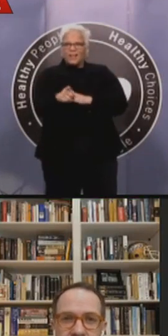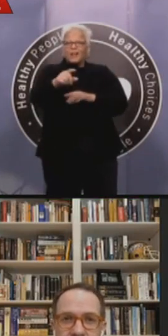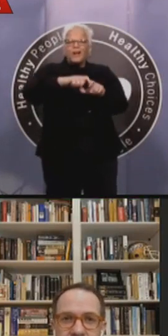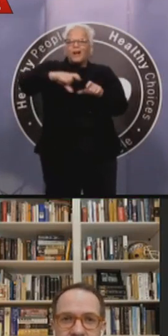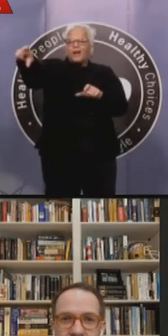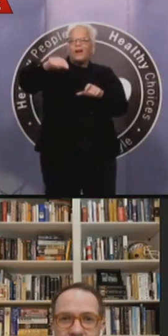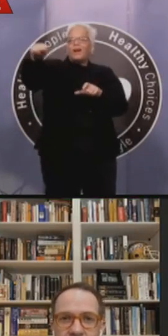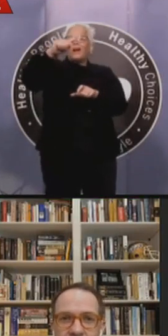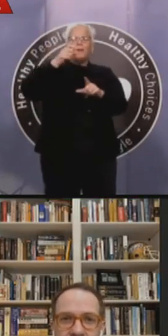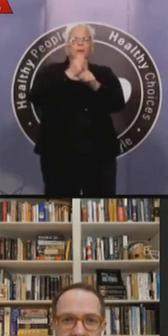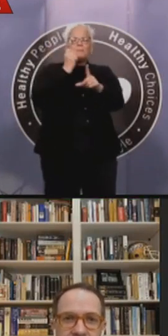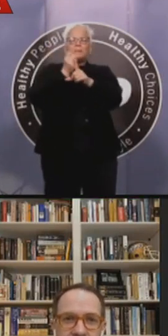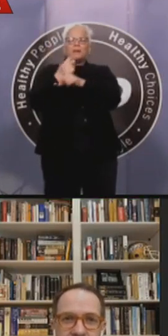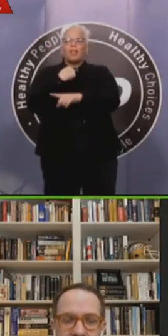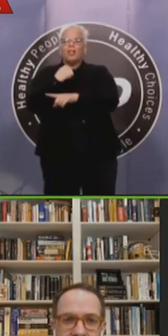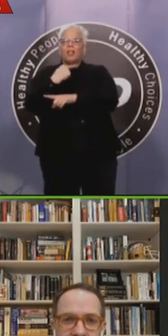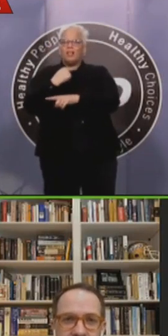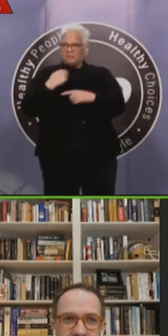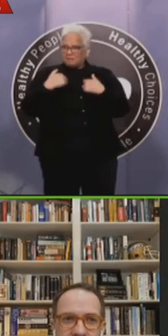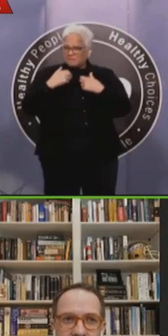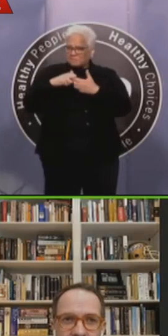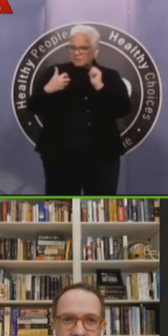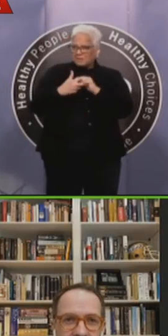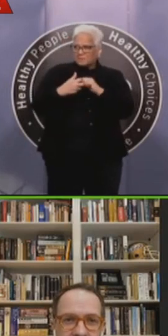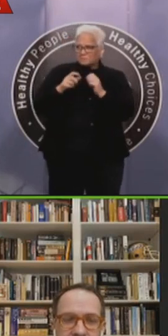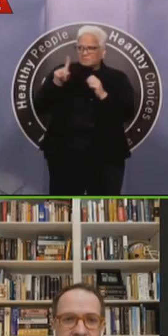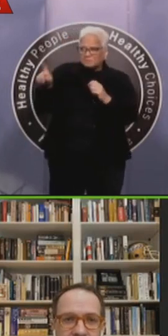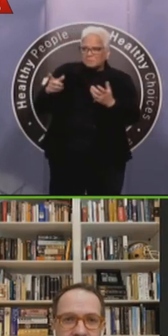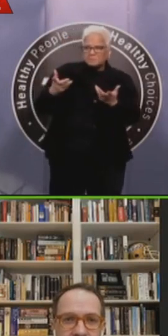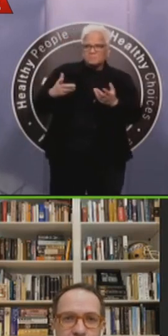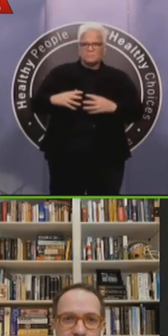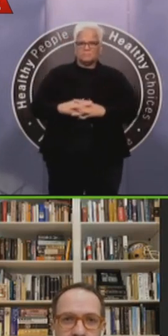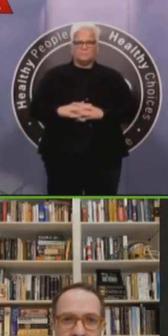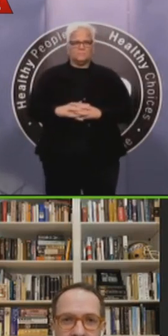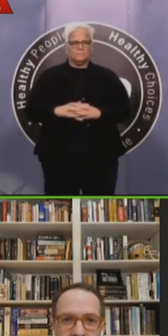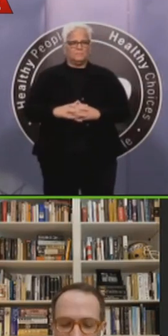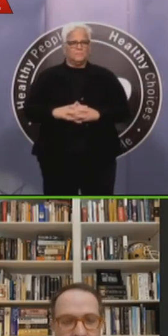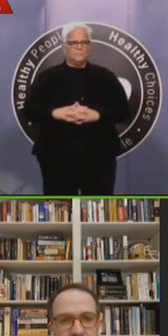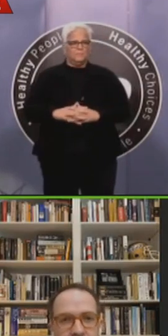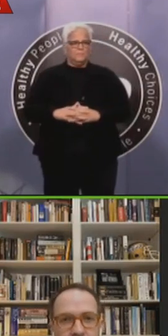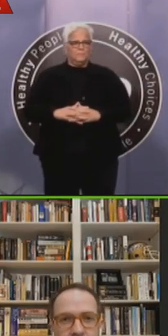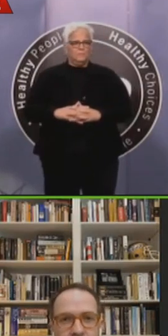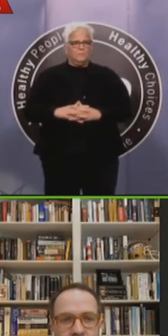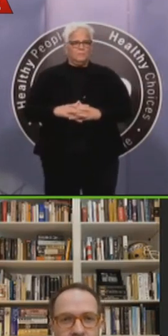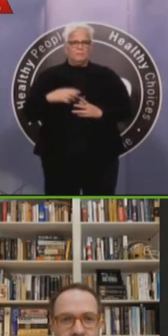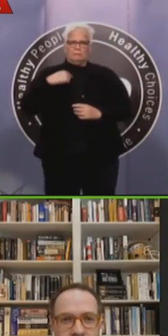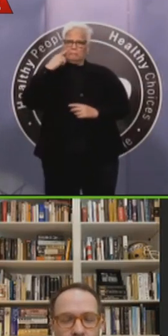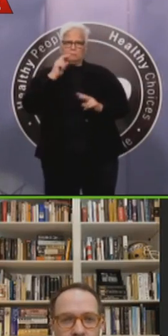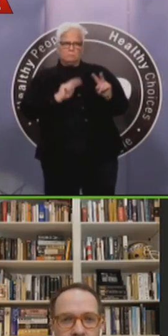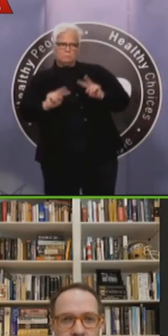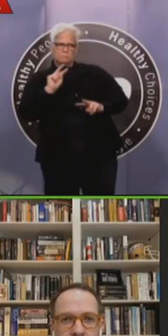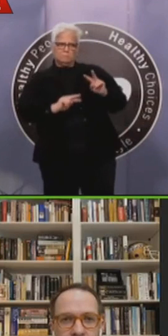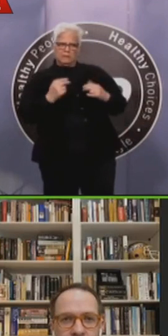Tulsans are handling this, uh, I, I think in a exemplary way, actually visited with the